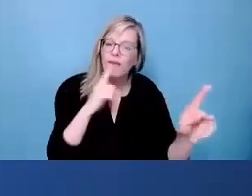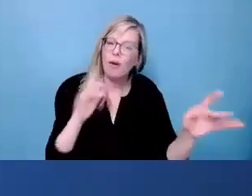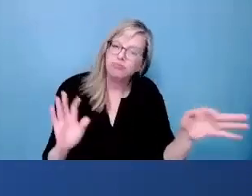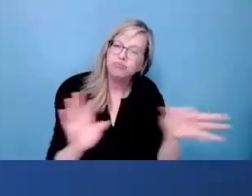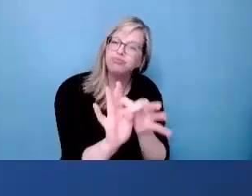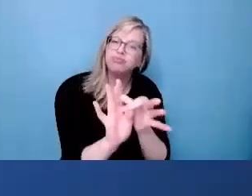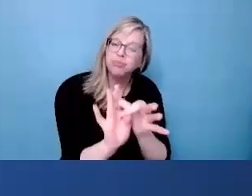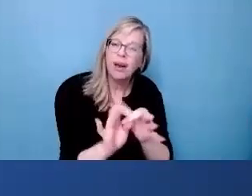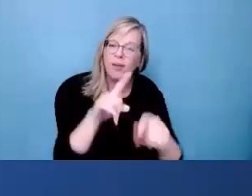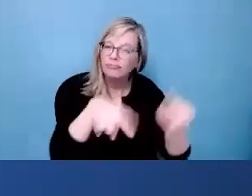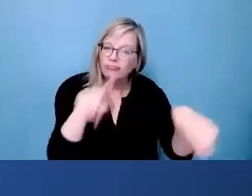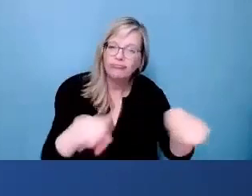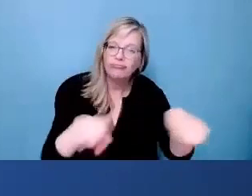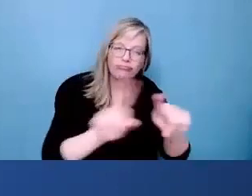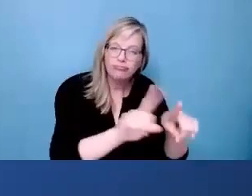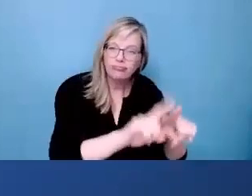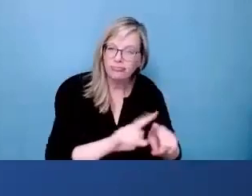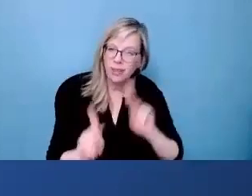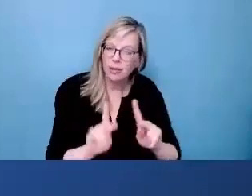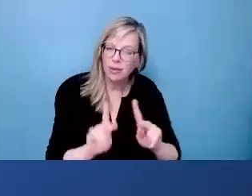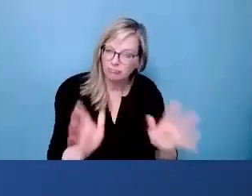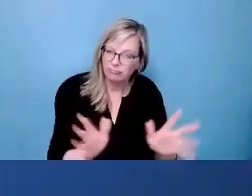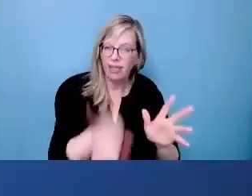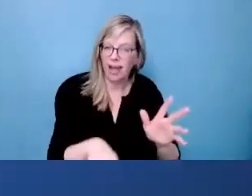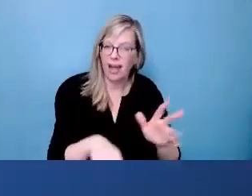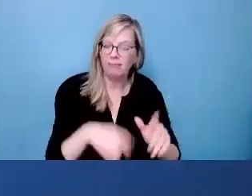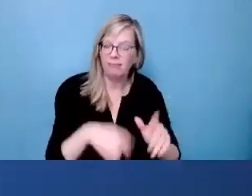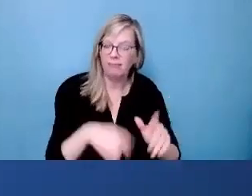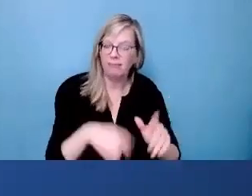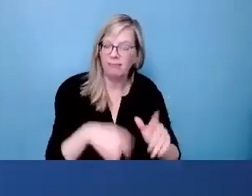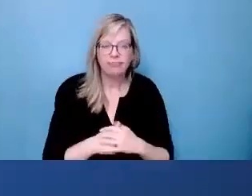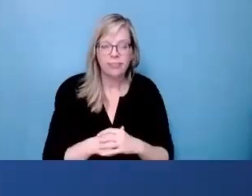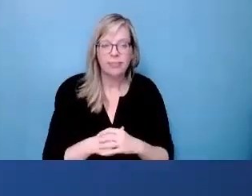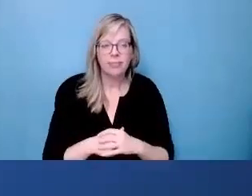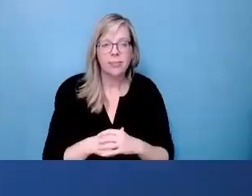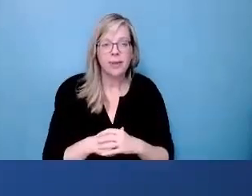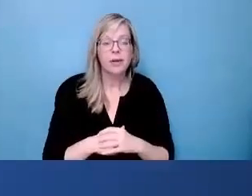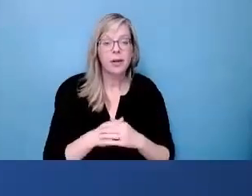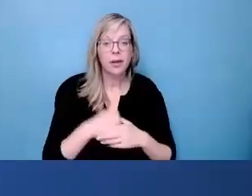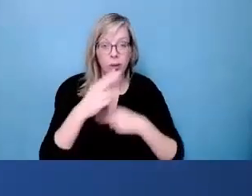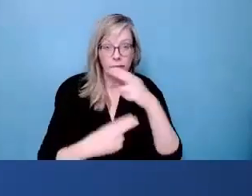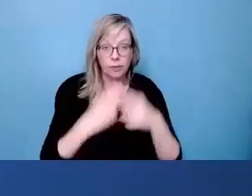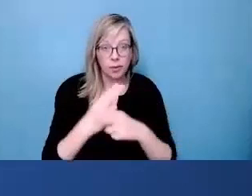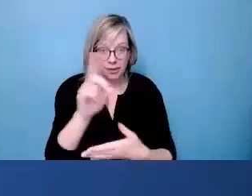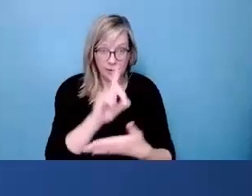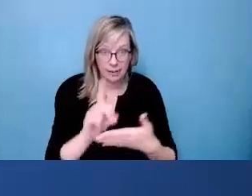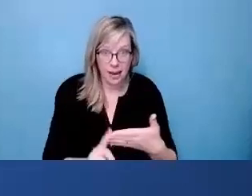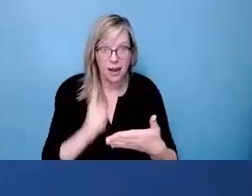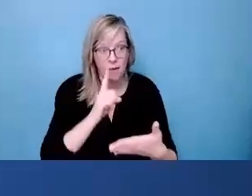and opportunities for the relationship building among diverse stakeholders was really a thing that emerged.